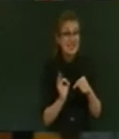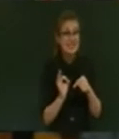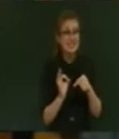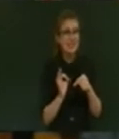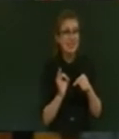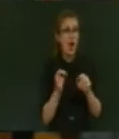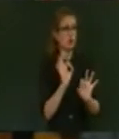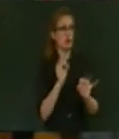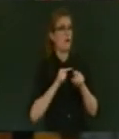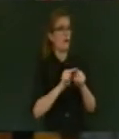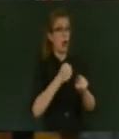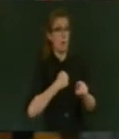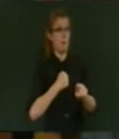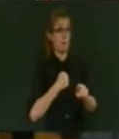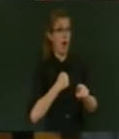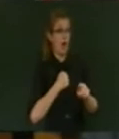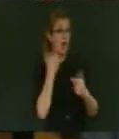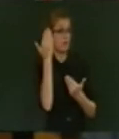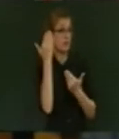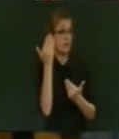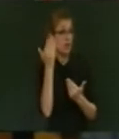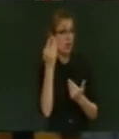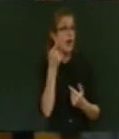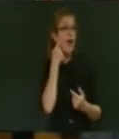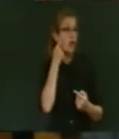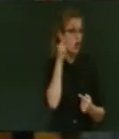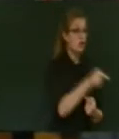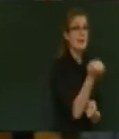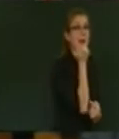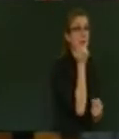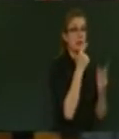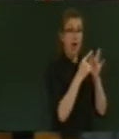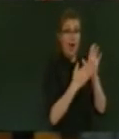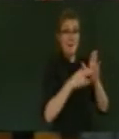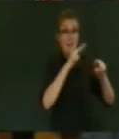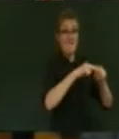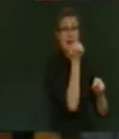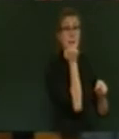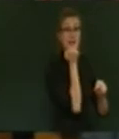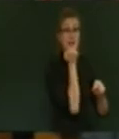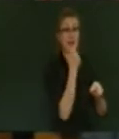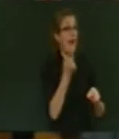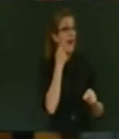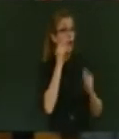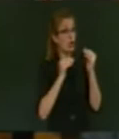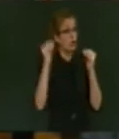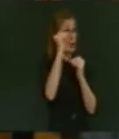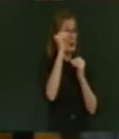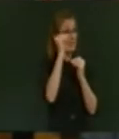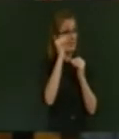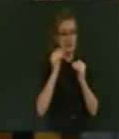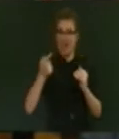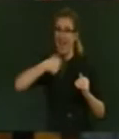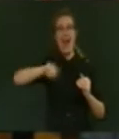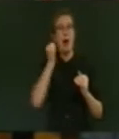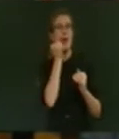don't take my word for it. Go and have a look at the IMF numbers. When it comes to the services, our numbers are better than the UK,